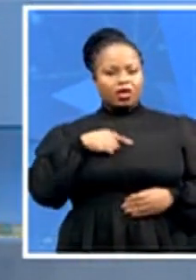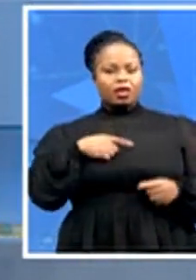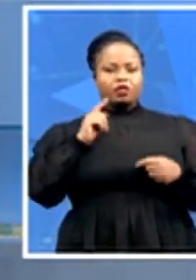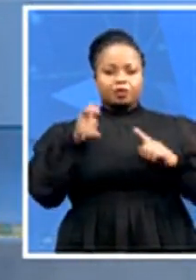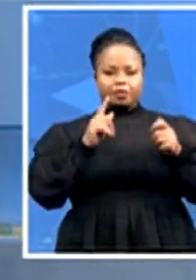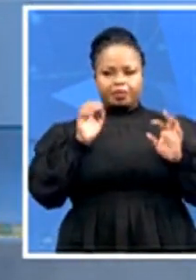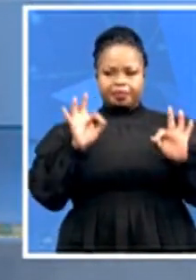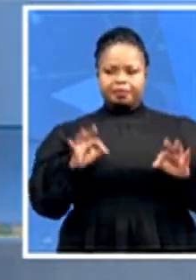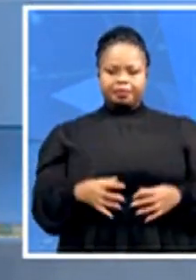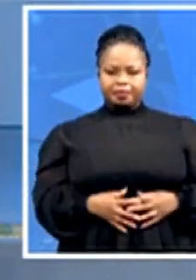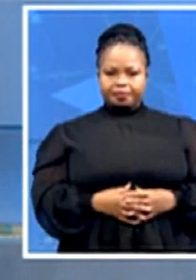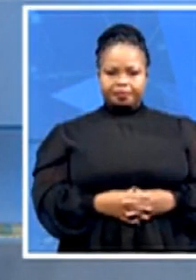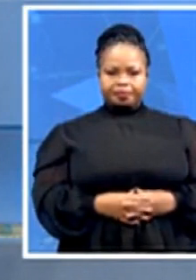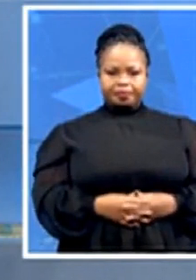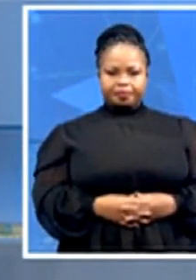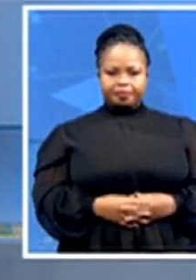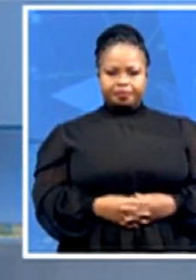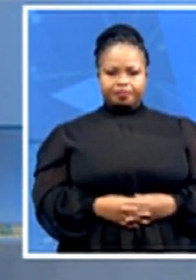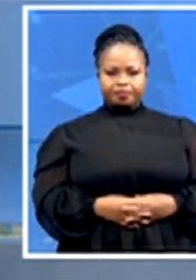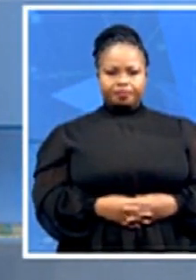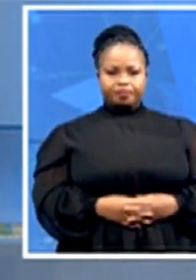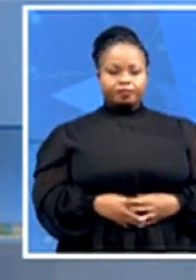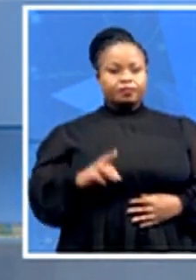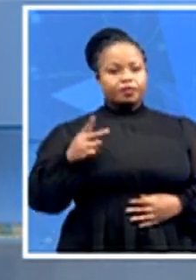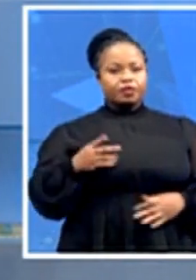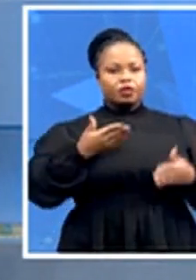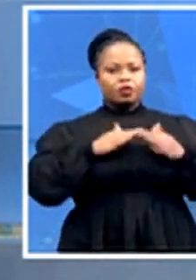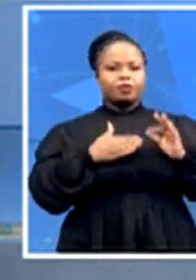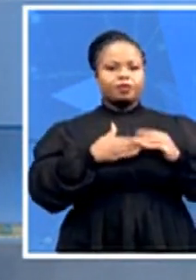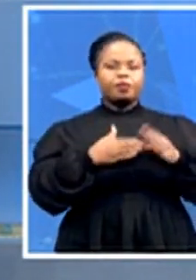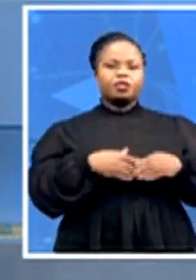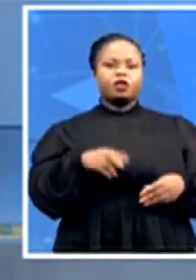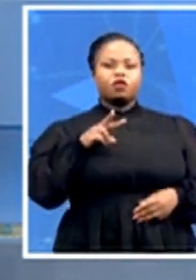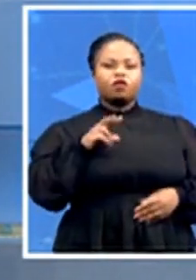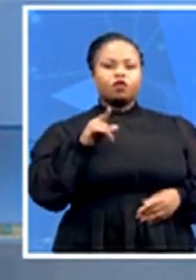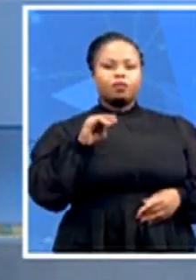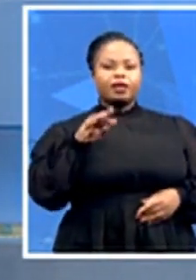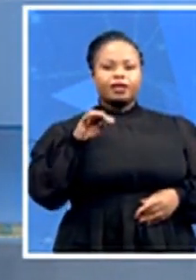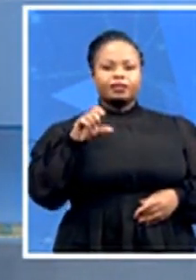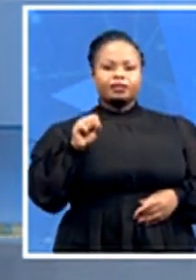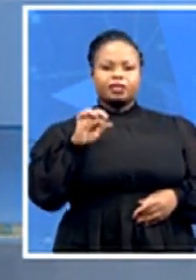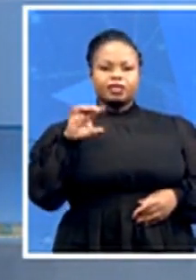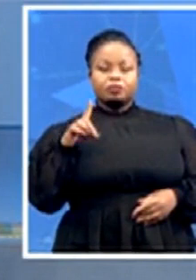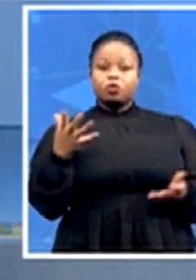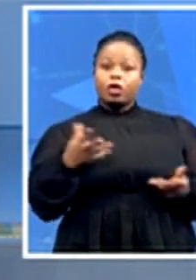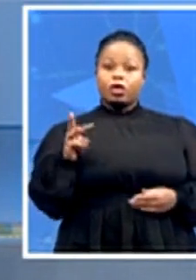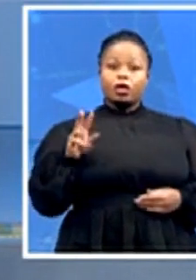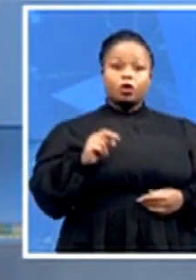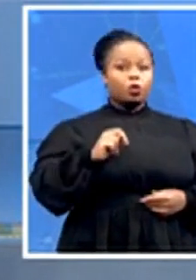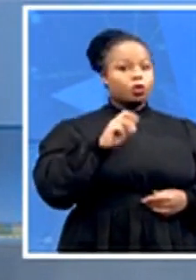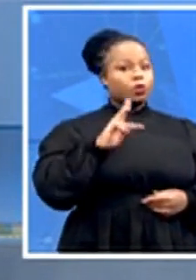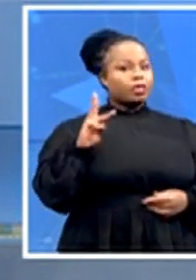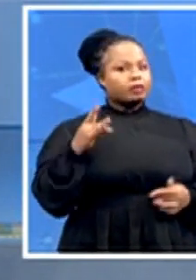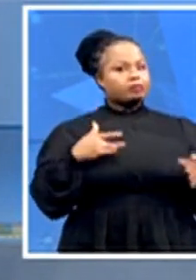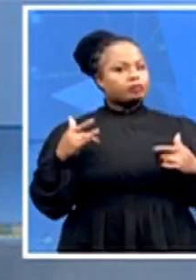Some residents of Volmaranstad in the northwest have expressed concern at what they say is harassment by the